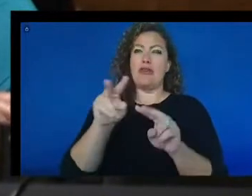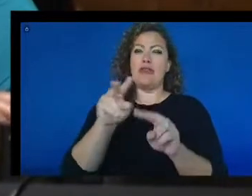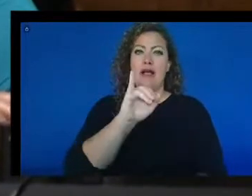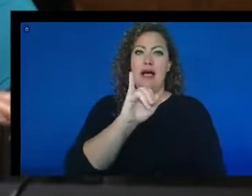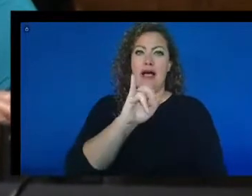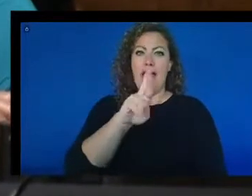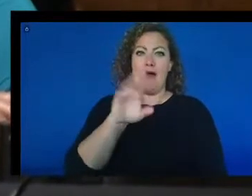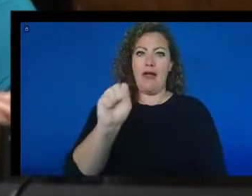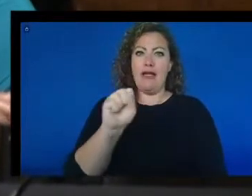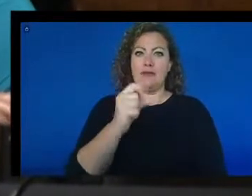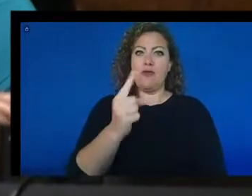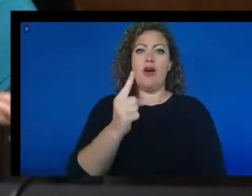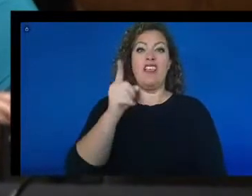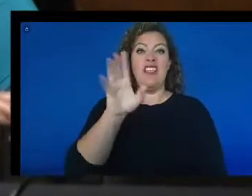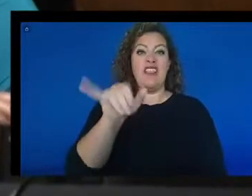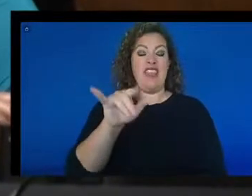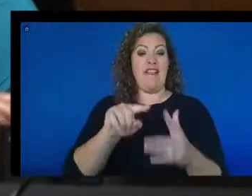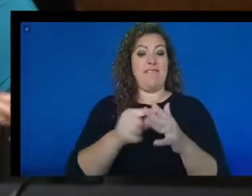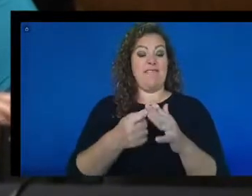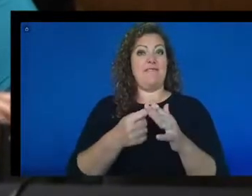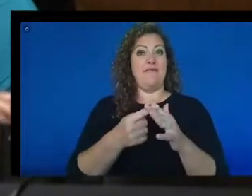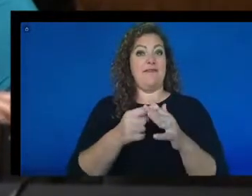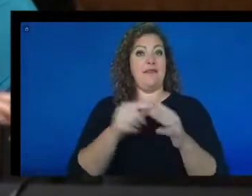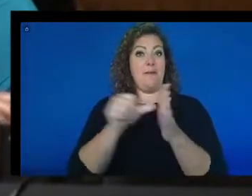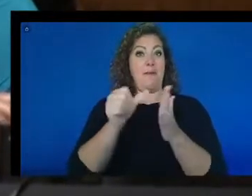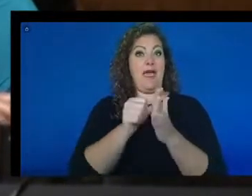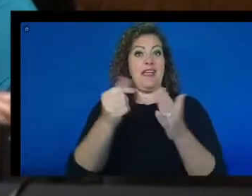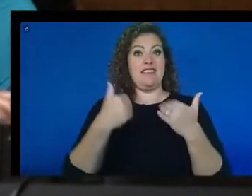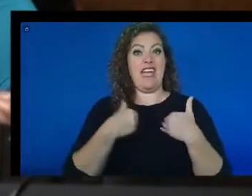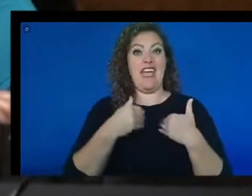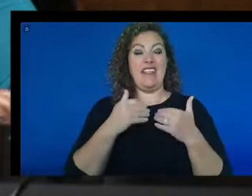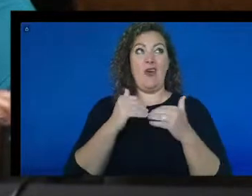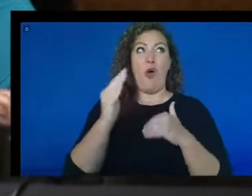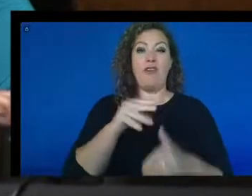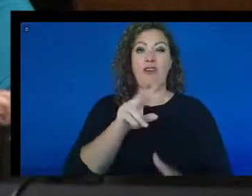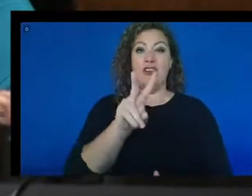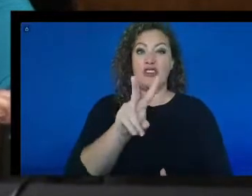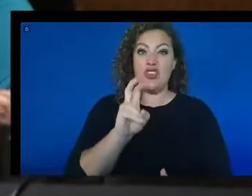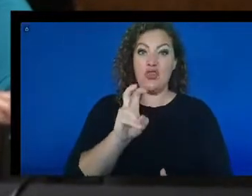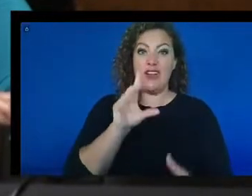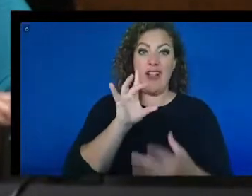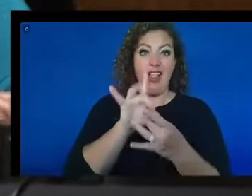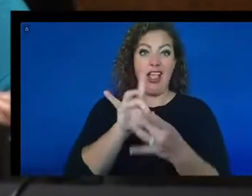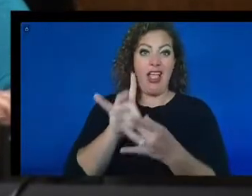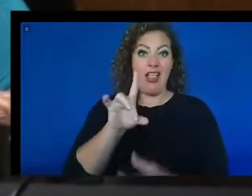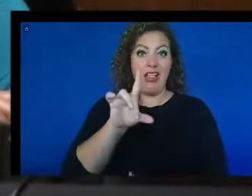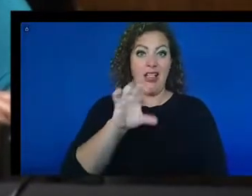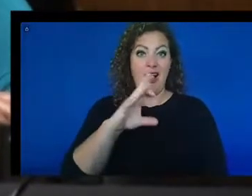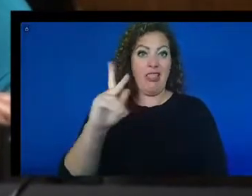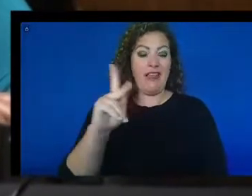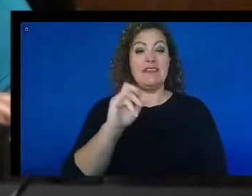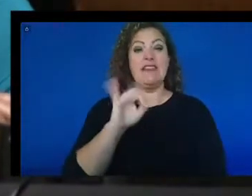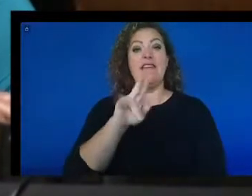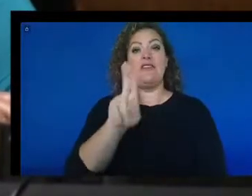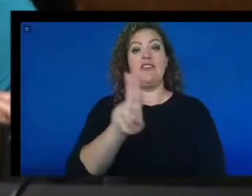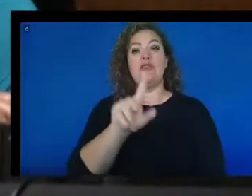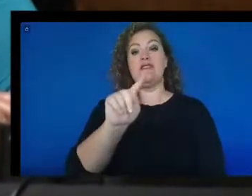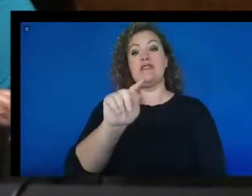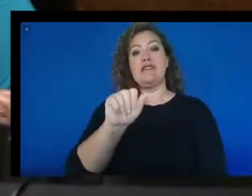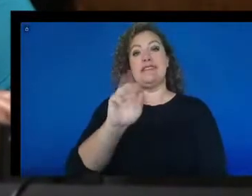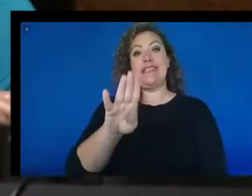page had over 200 links. So if you use your tab key, it's going to tab through each one of those links.